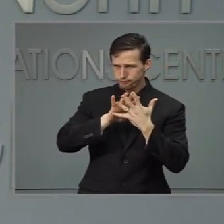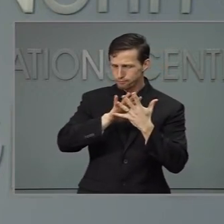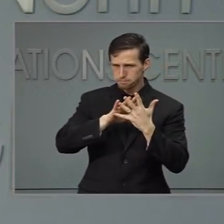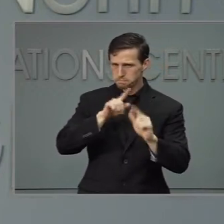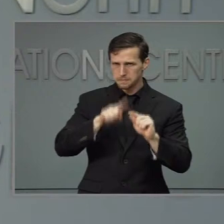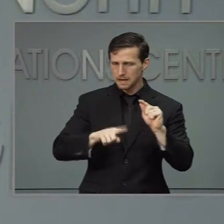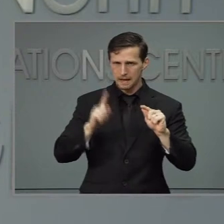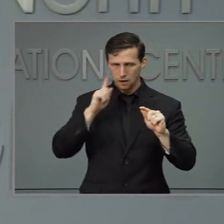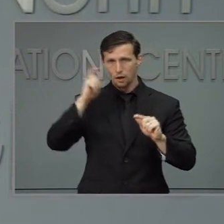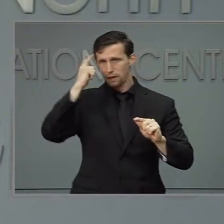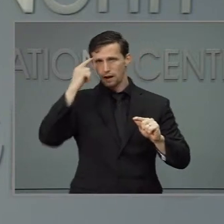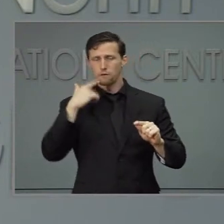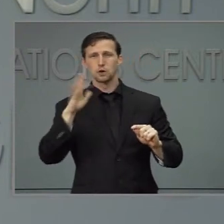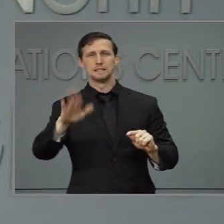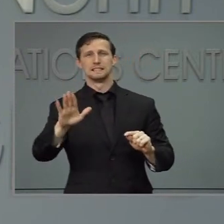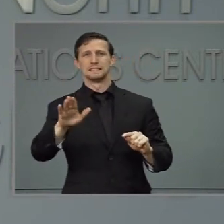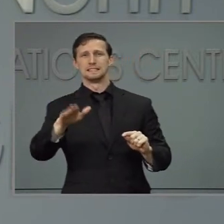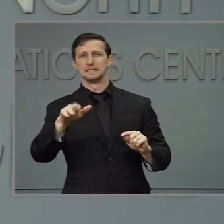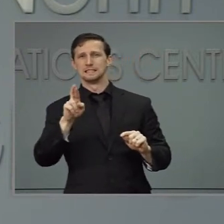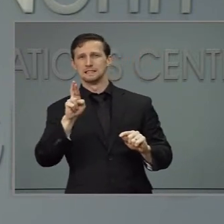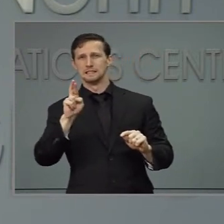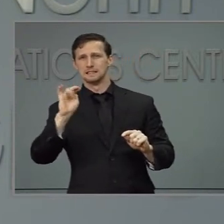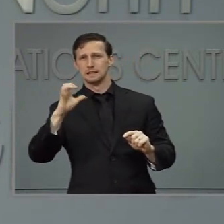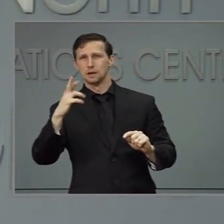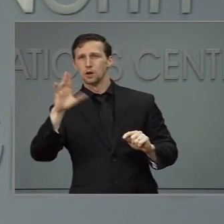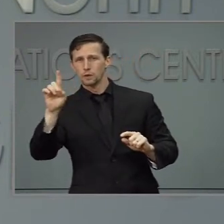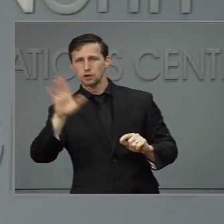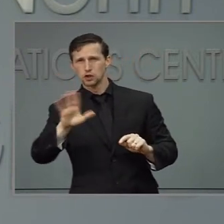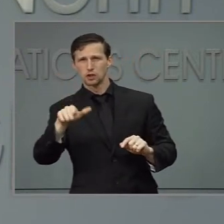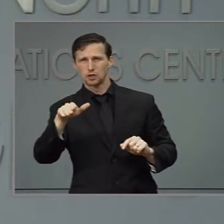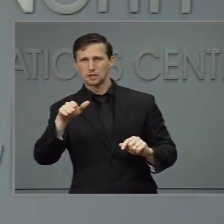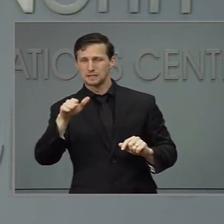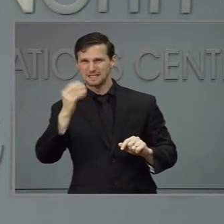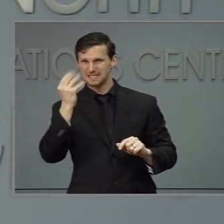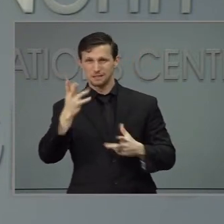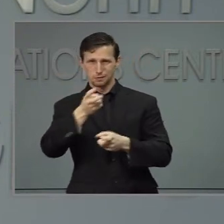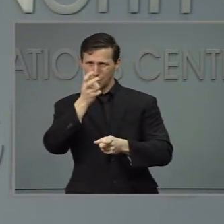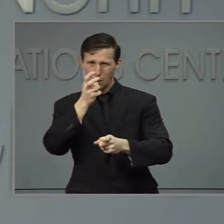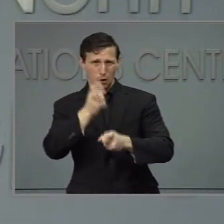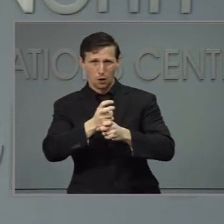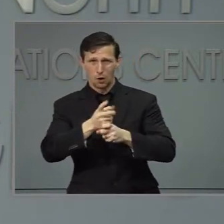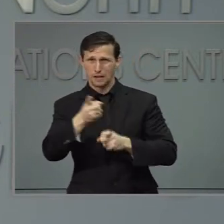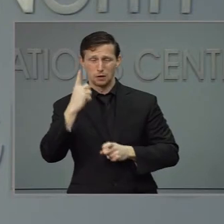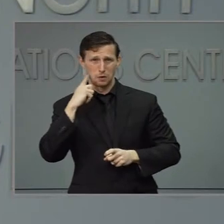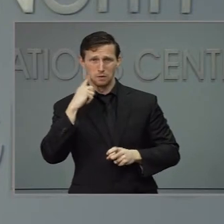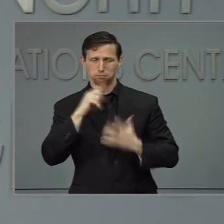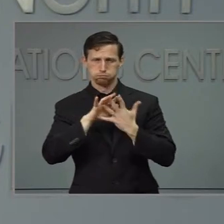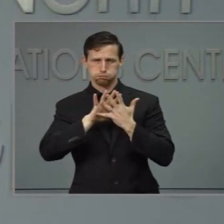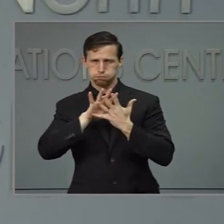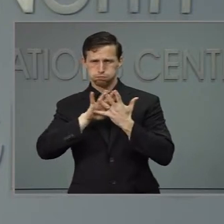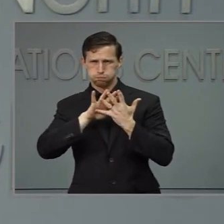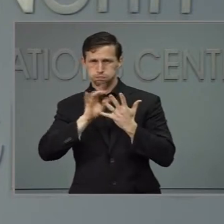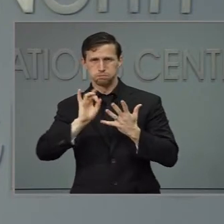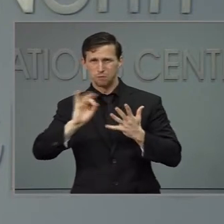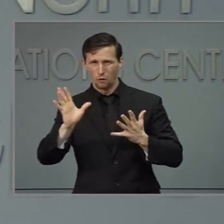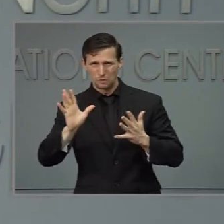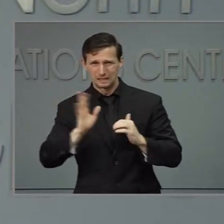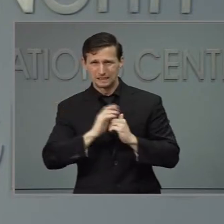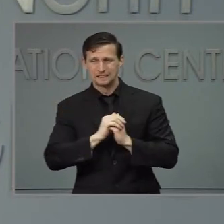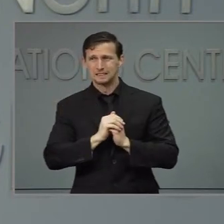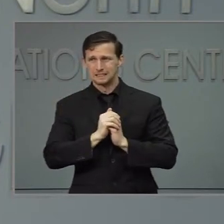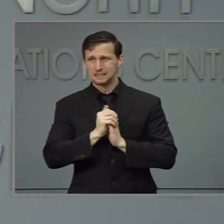intent from the six counties looking for the department. Richard? Very hard for us to hear. Your voice is muffled.